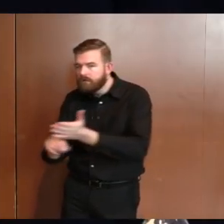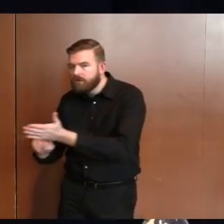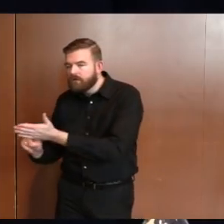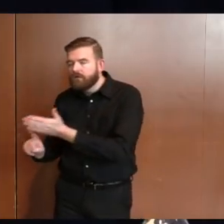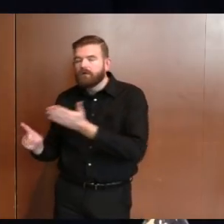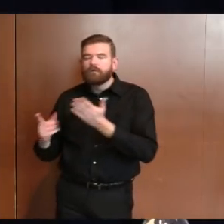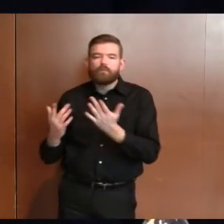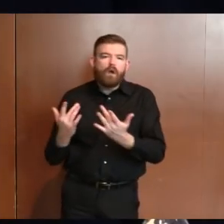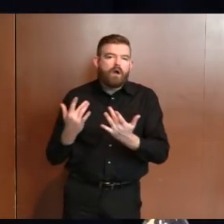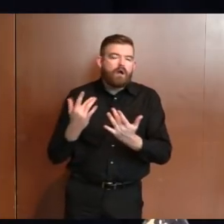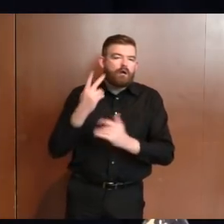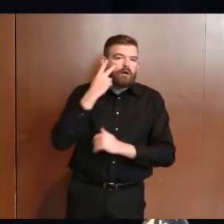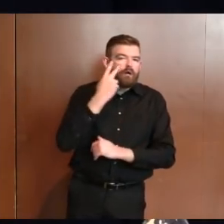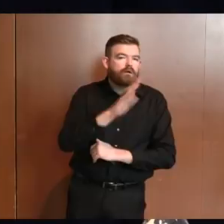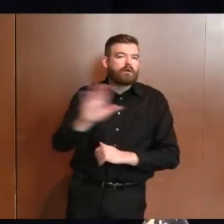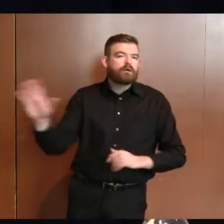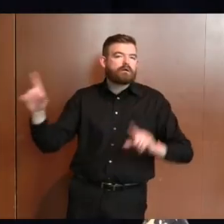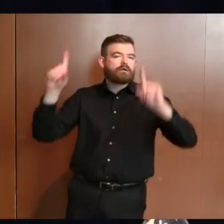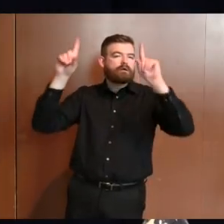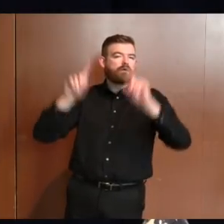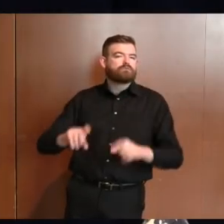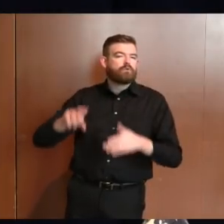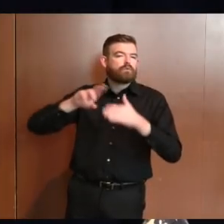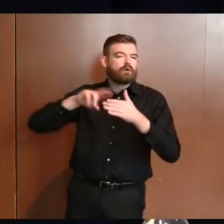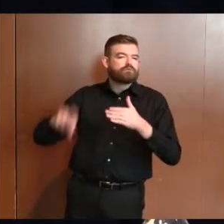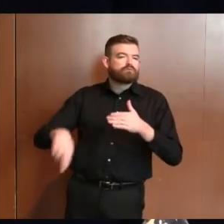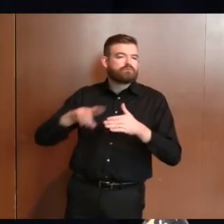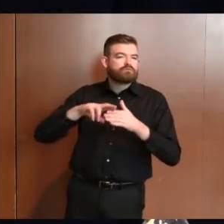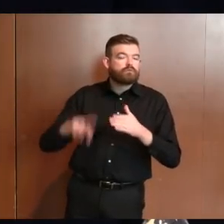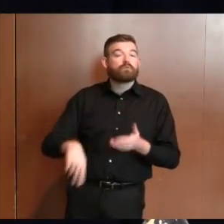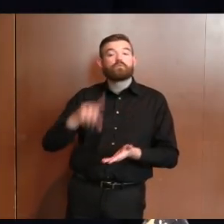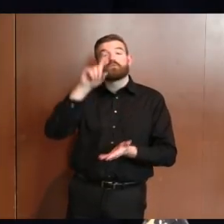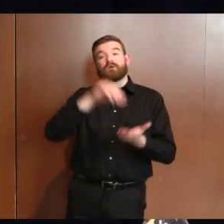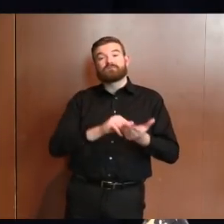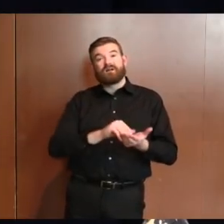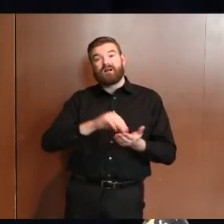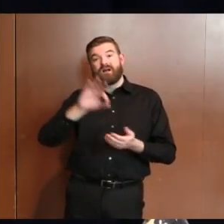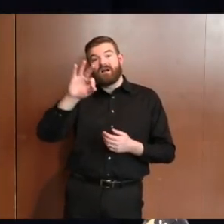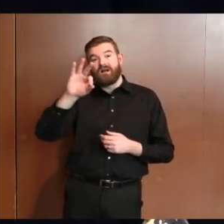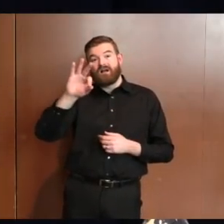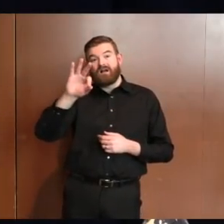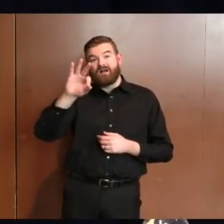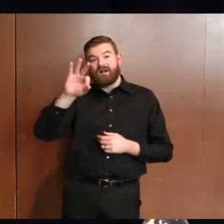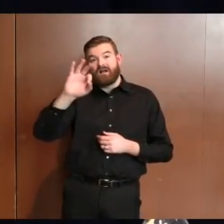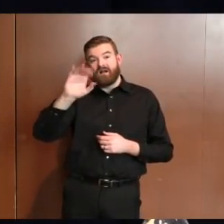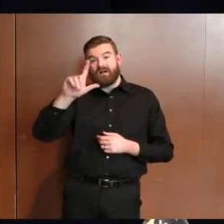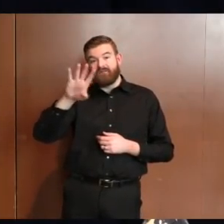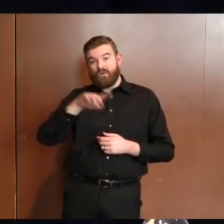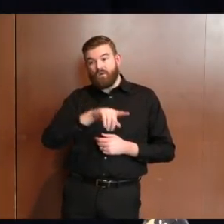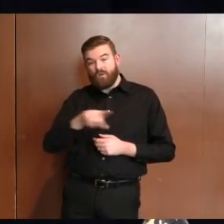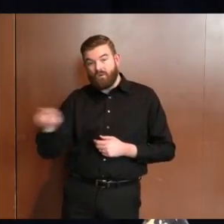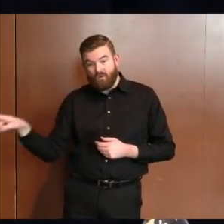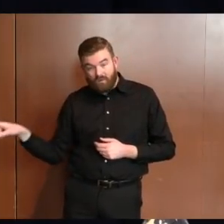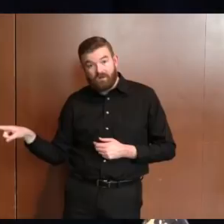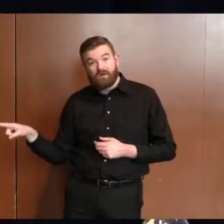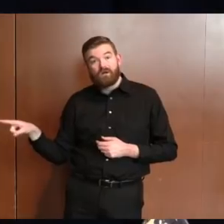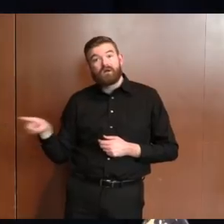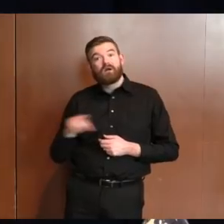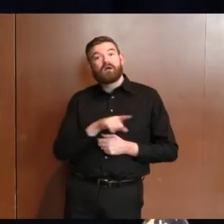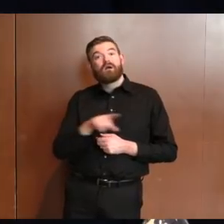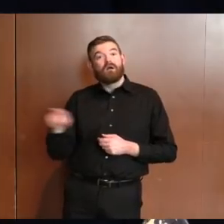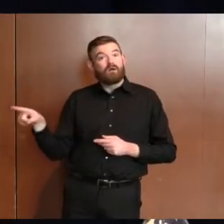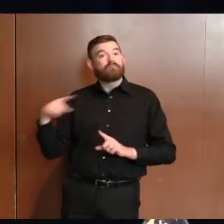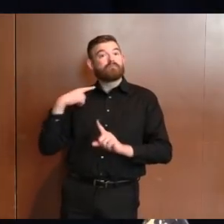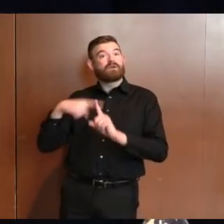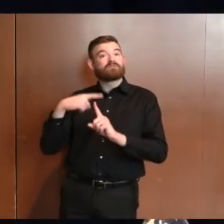1,494 of those patients of confirmed positive are in critical care